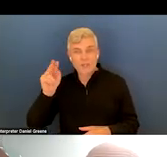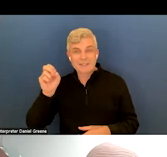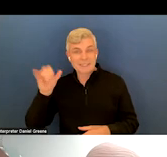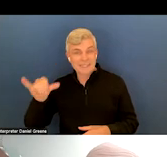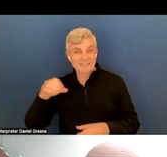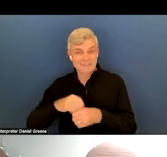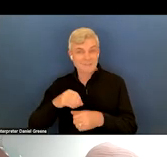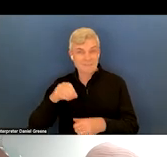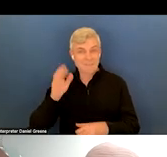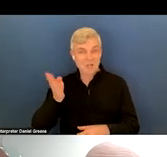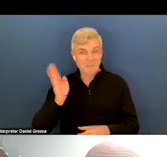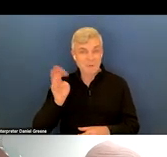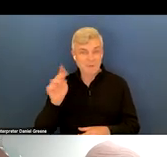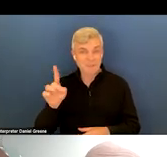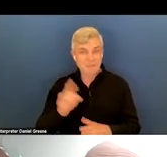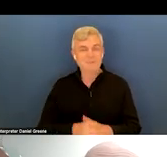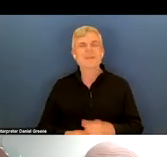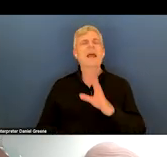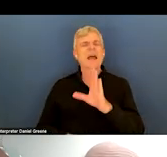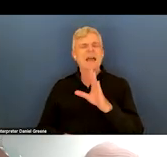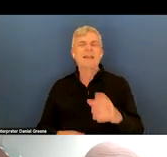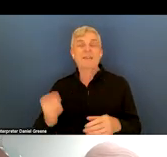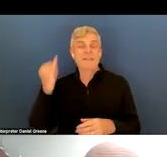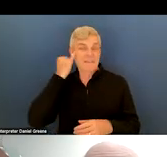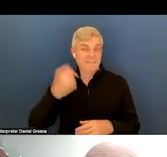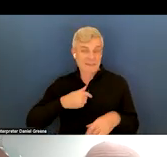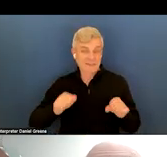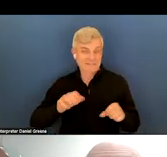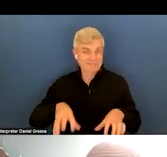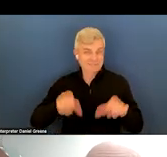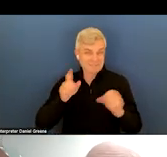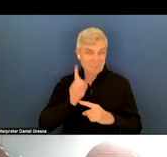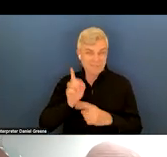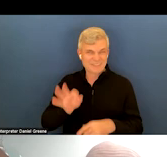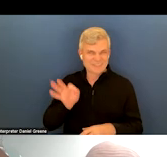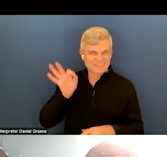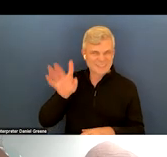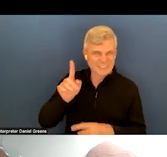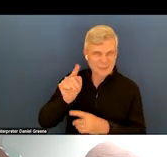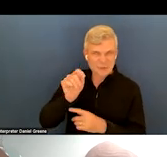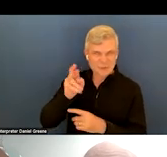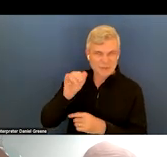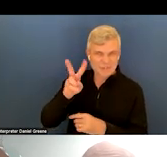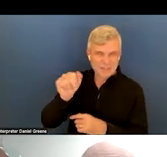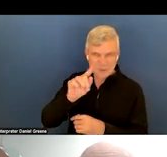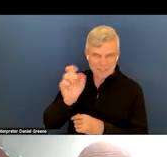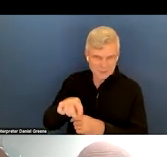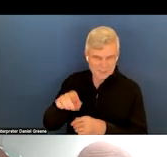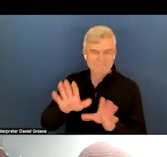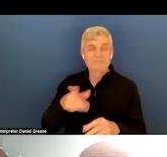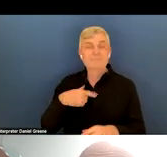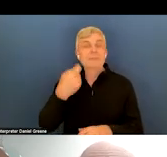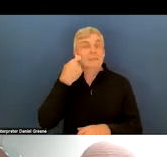me give a trivia question myself, if I can take just a moment. I recently had a birthday. OK,